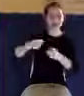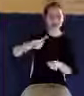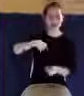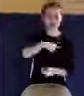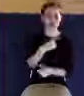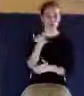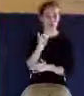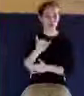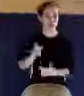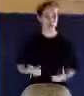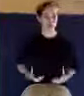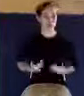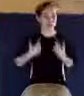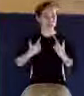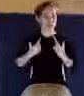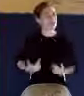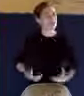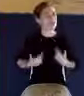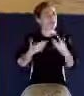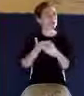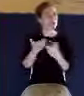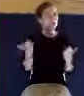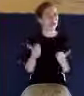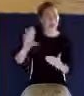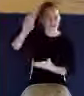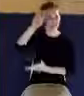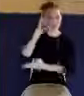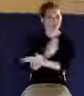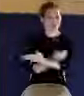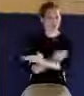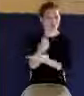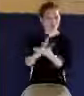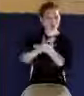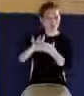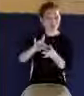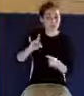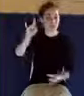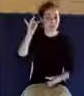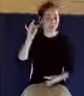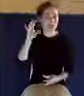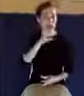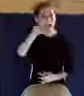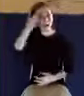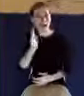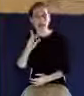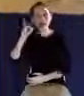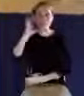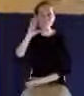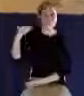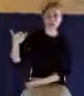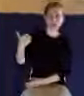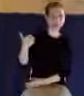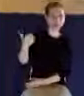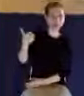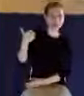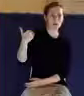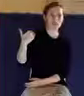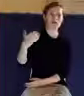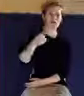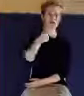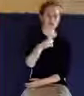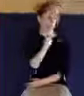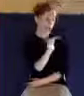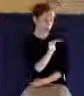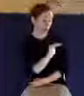son. God will constantly, through the Holy Spirit, point you back to the word of God. And what scripture